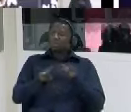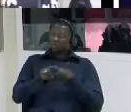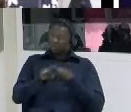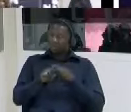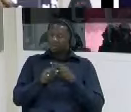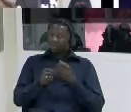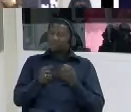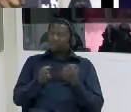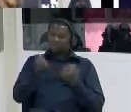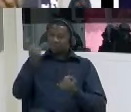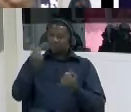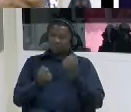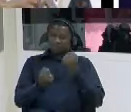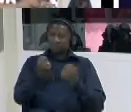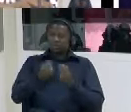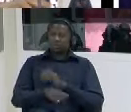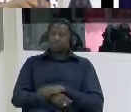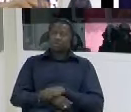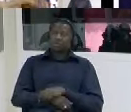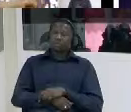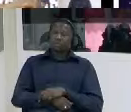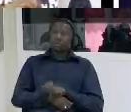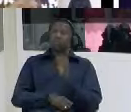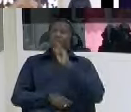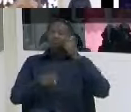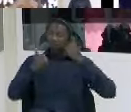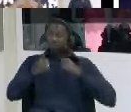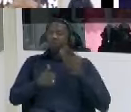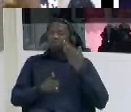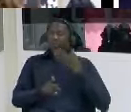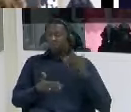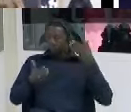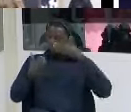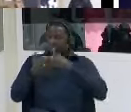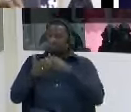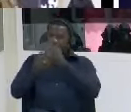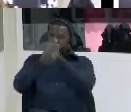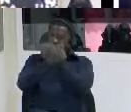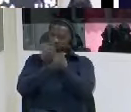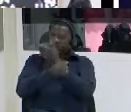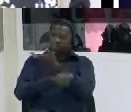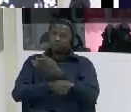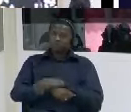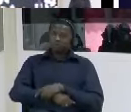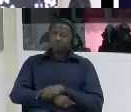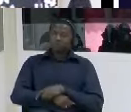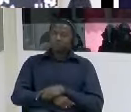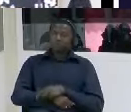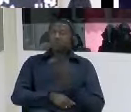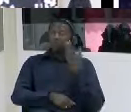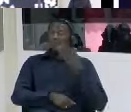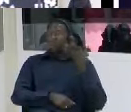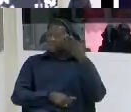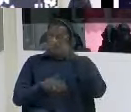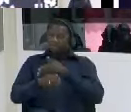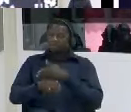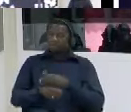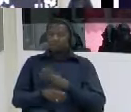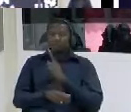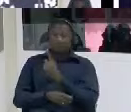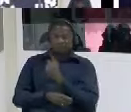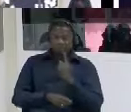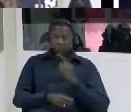happened when you got to mile two when we got to mile two where each was thrown in a cell and locked up there